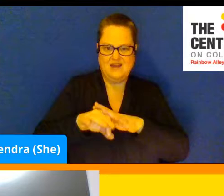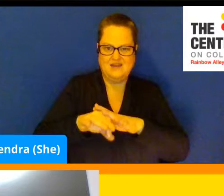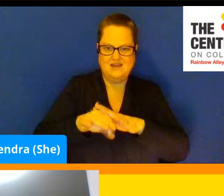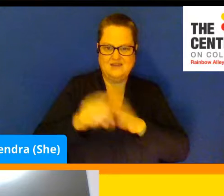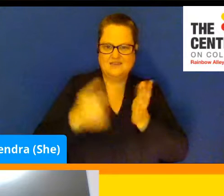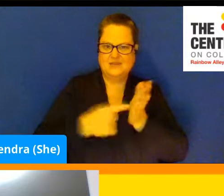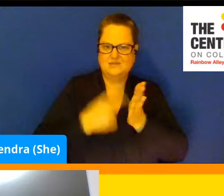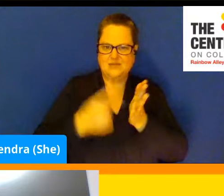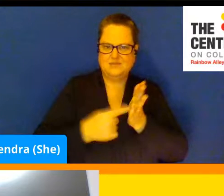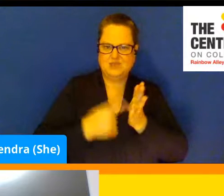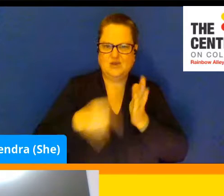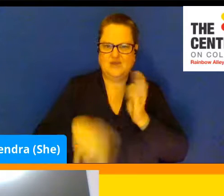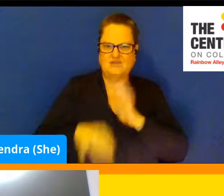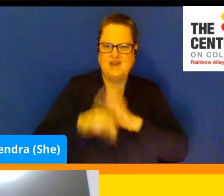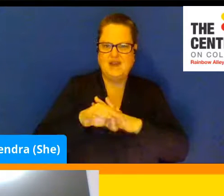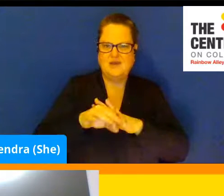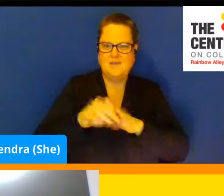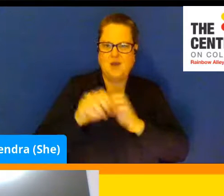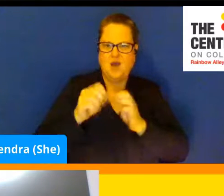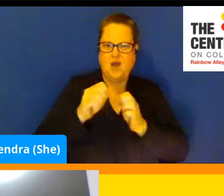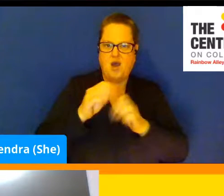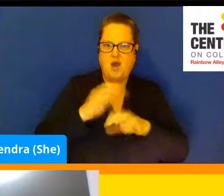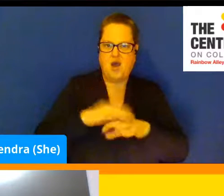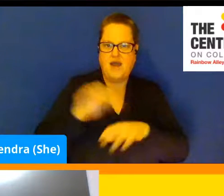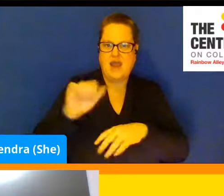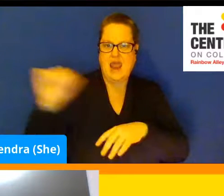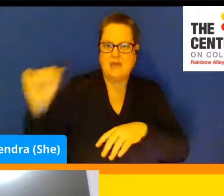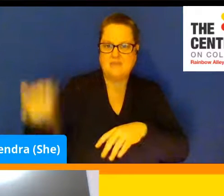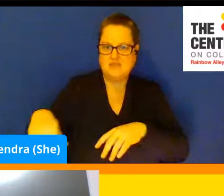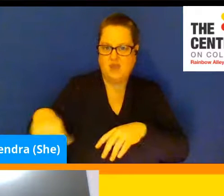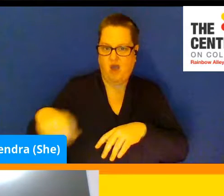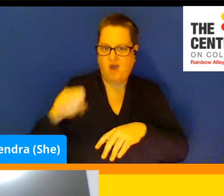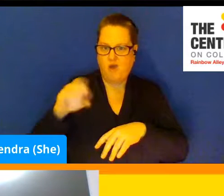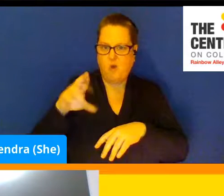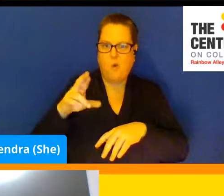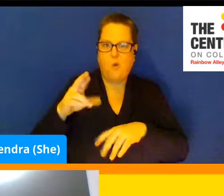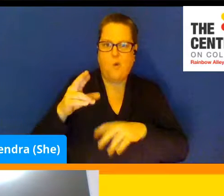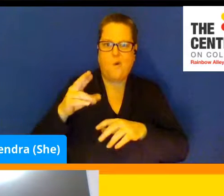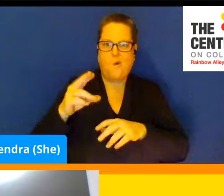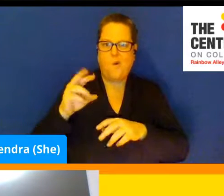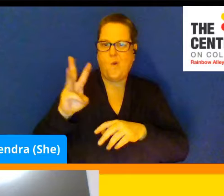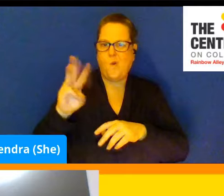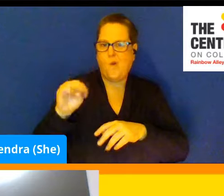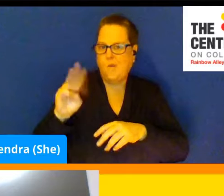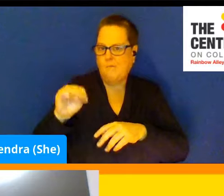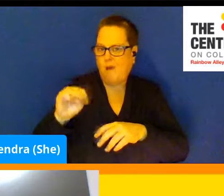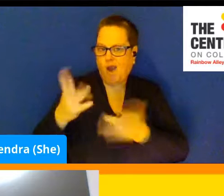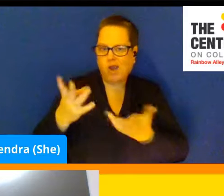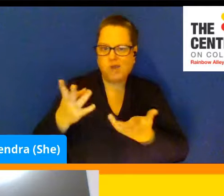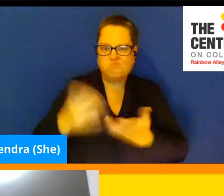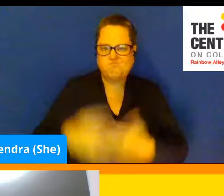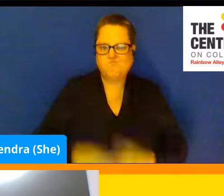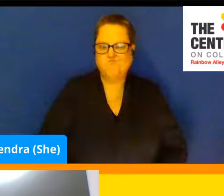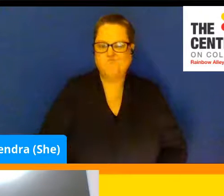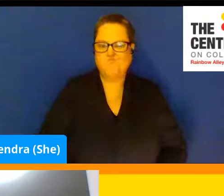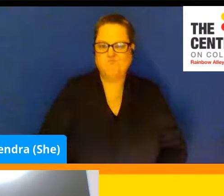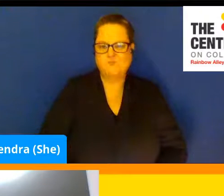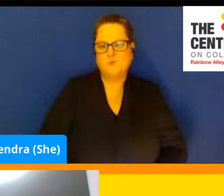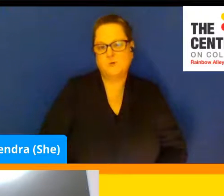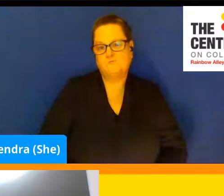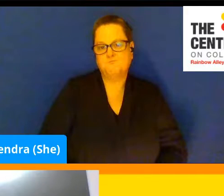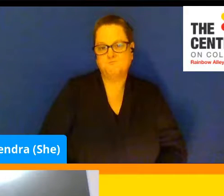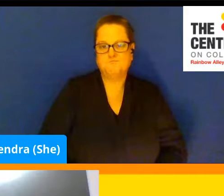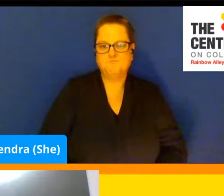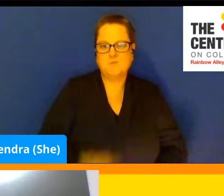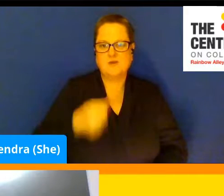find them on Amazon or in a in a Walmart or something like that. So a few